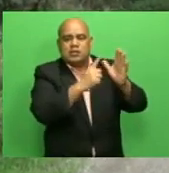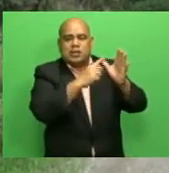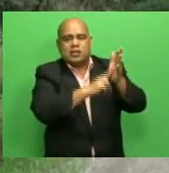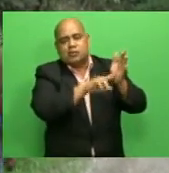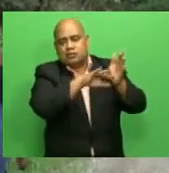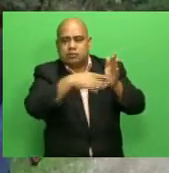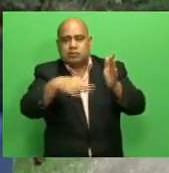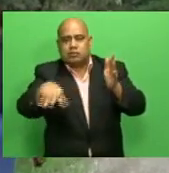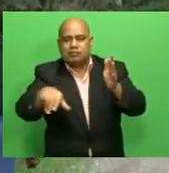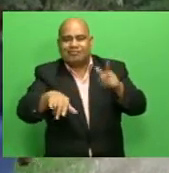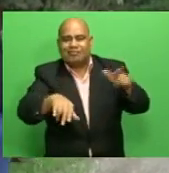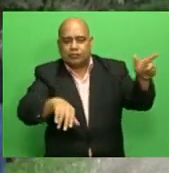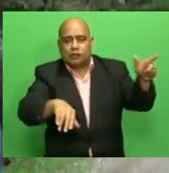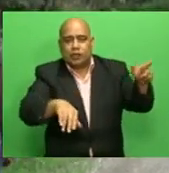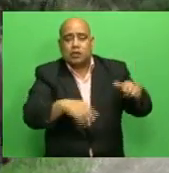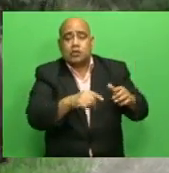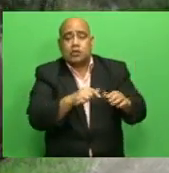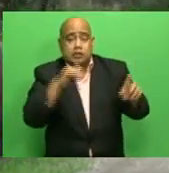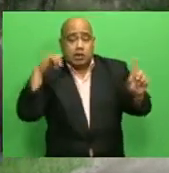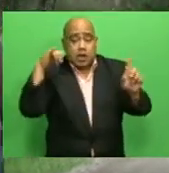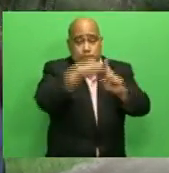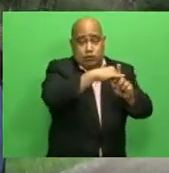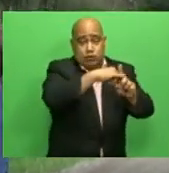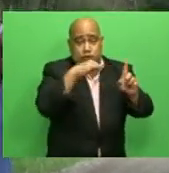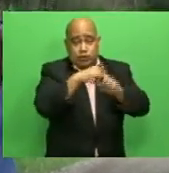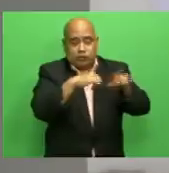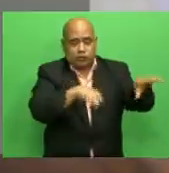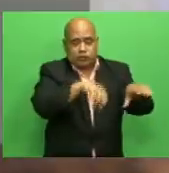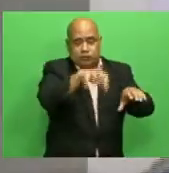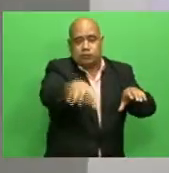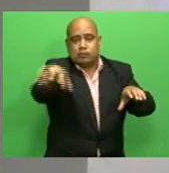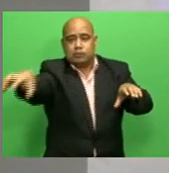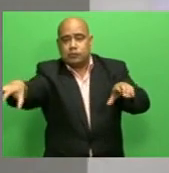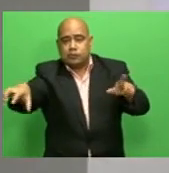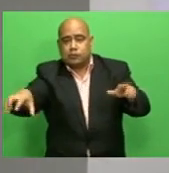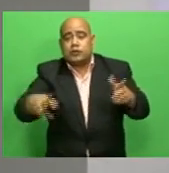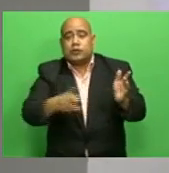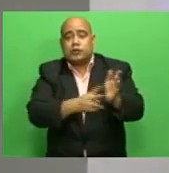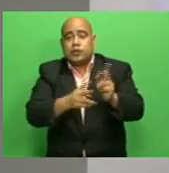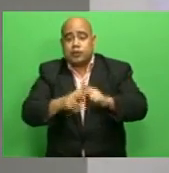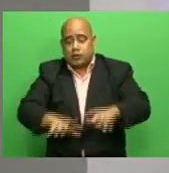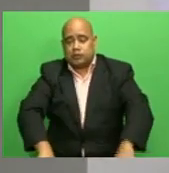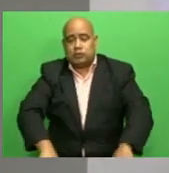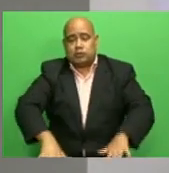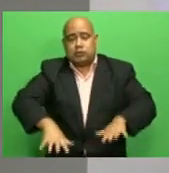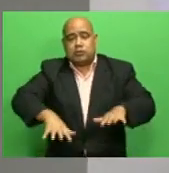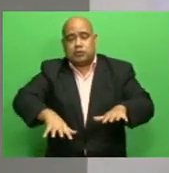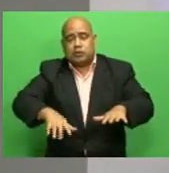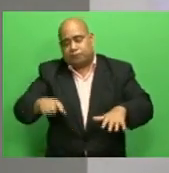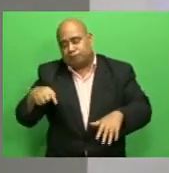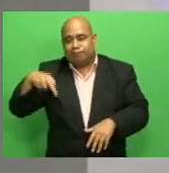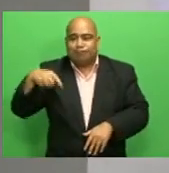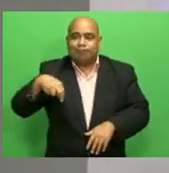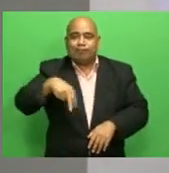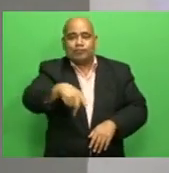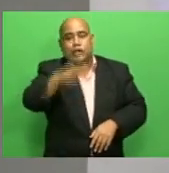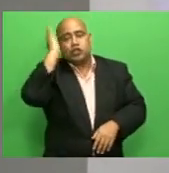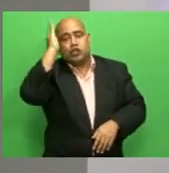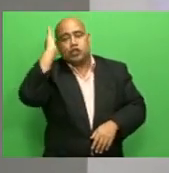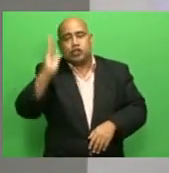growing up, there was, you know, just, we walk to the schools. There was no